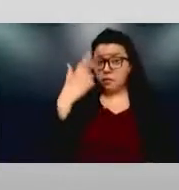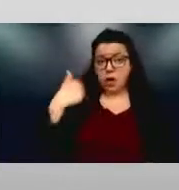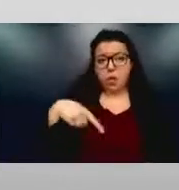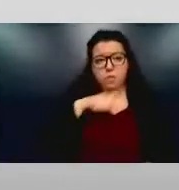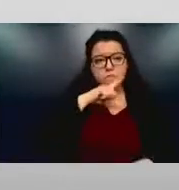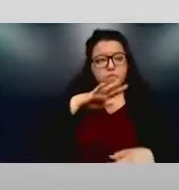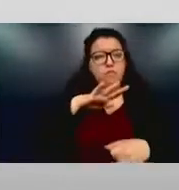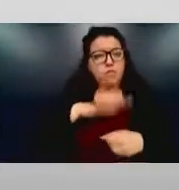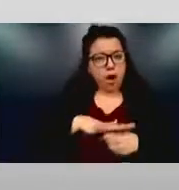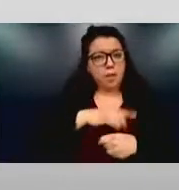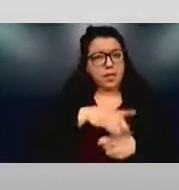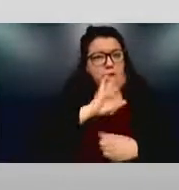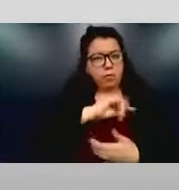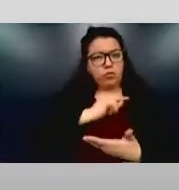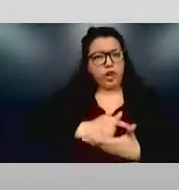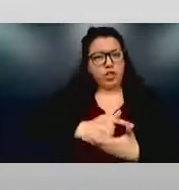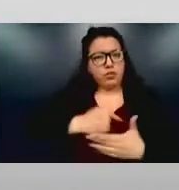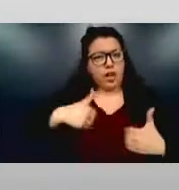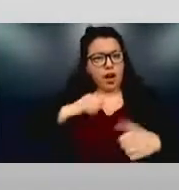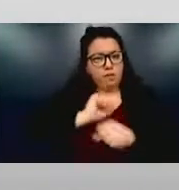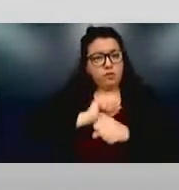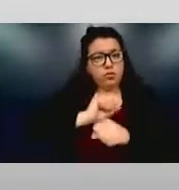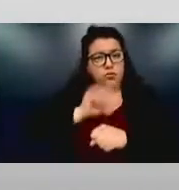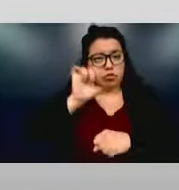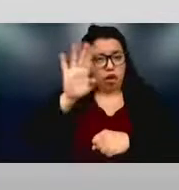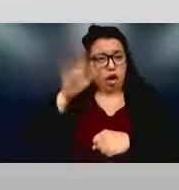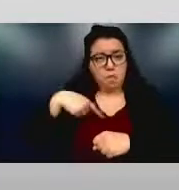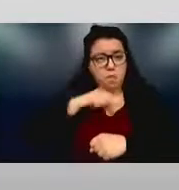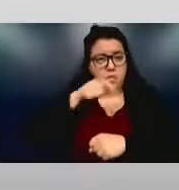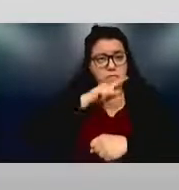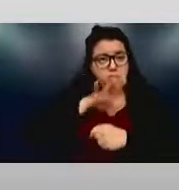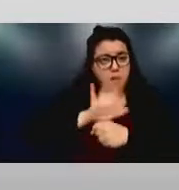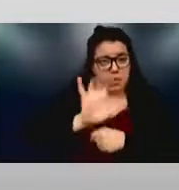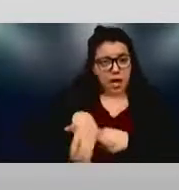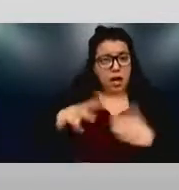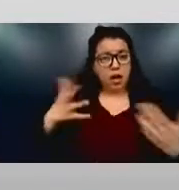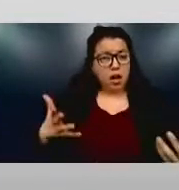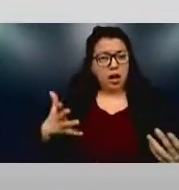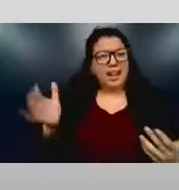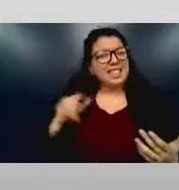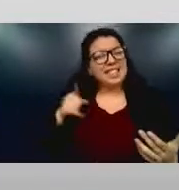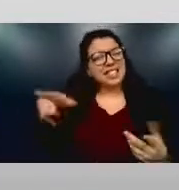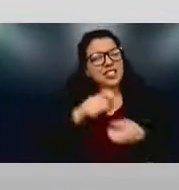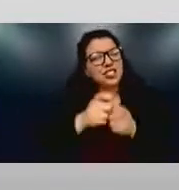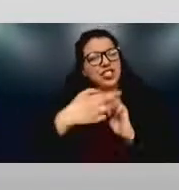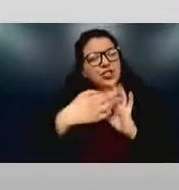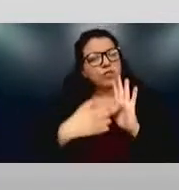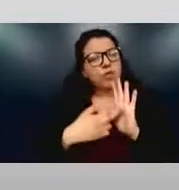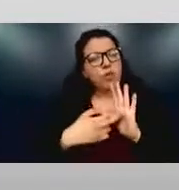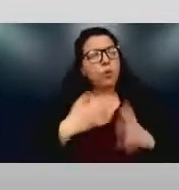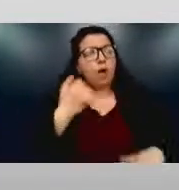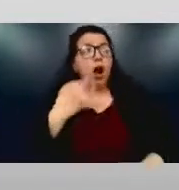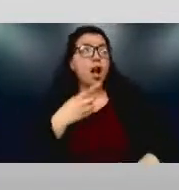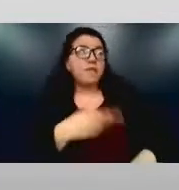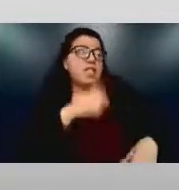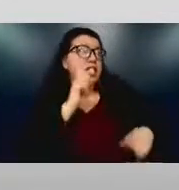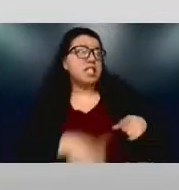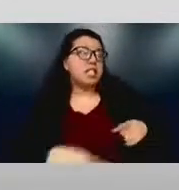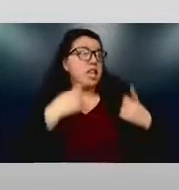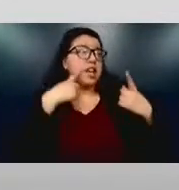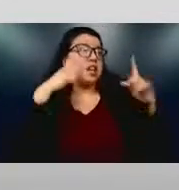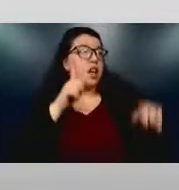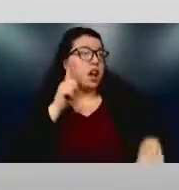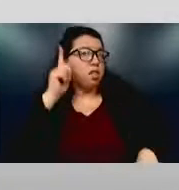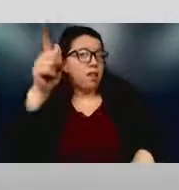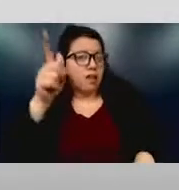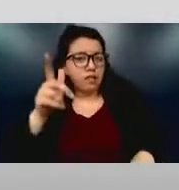graduate in this field that they would get jobs. It's like, all of a sudden, they changed the rules. Like, if it's a student with a disability. Well, what if they can't be successful? And said, well, until